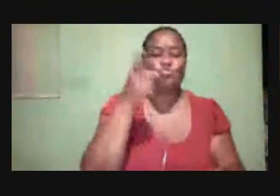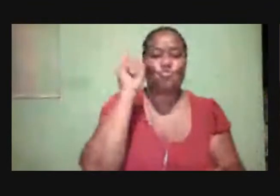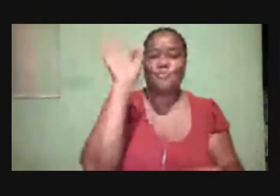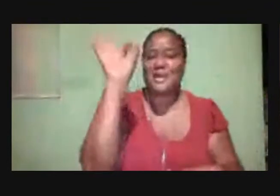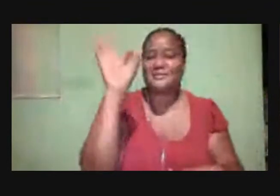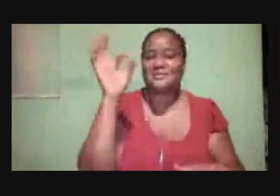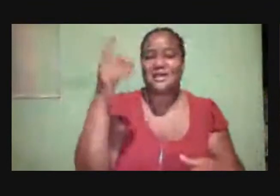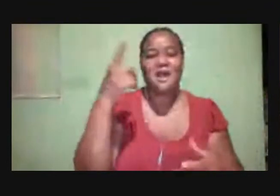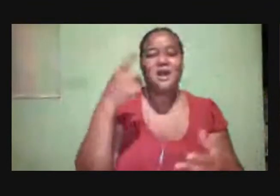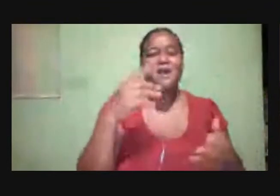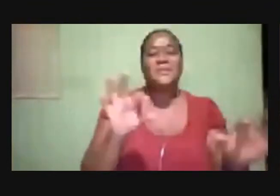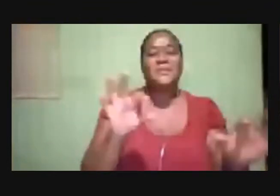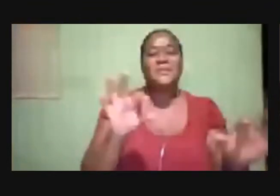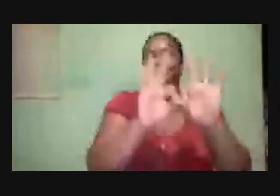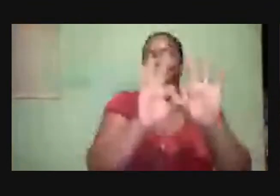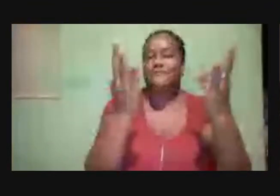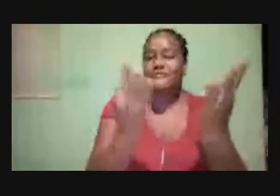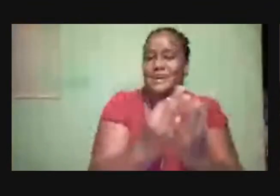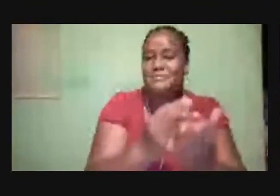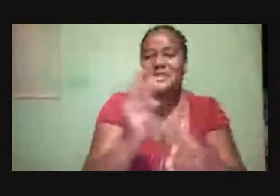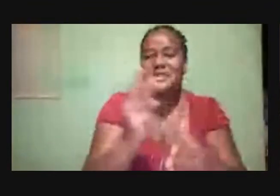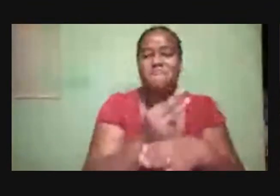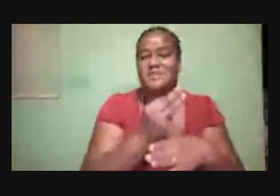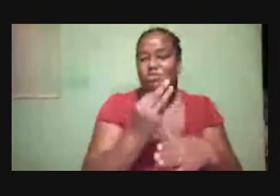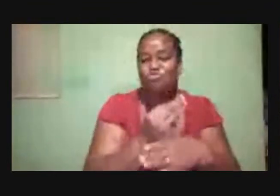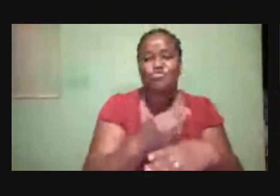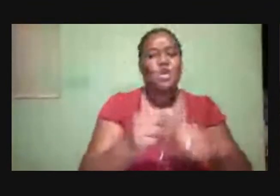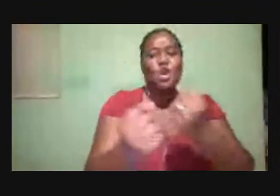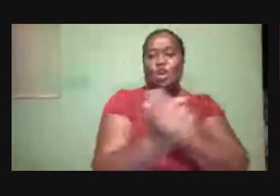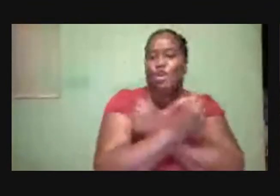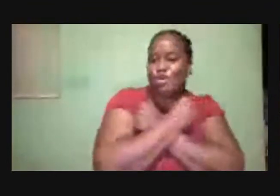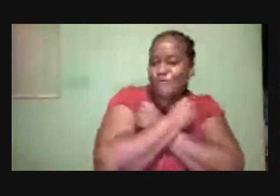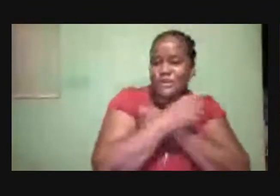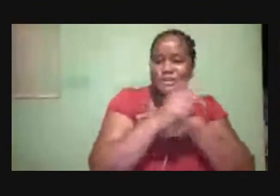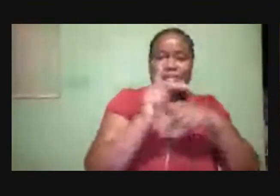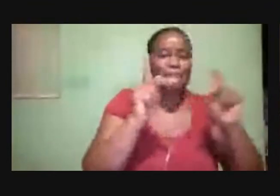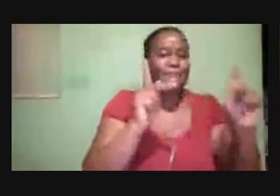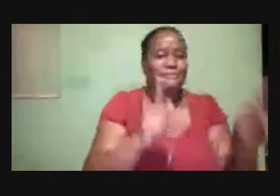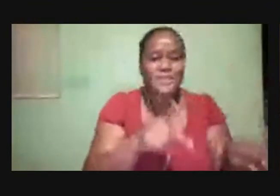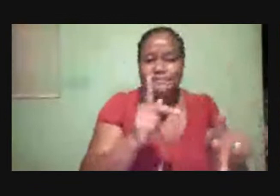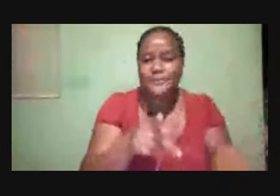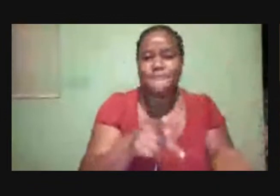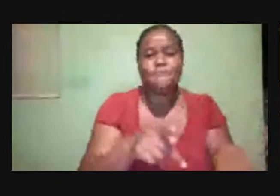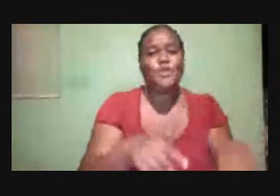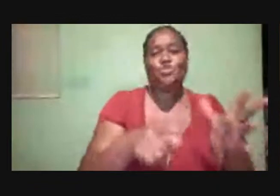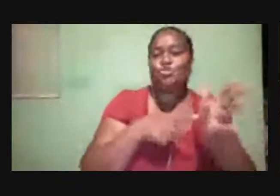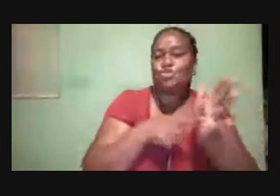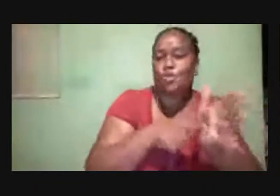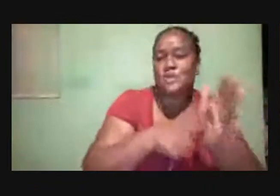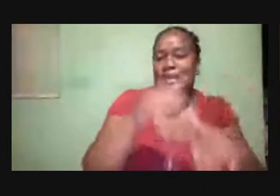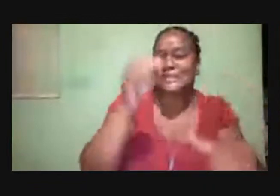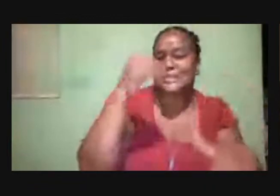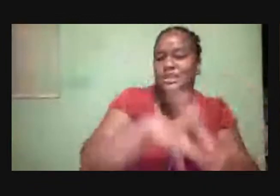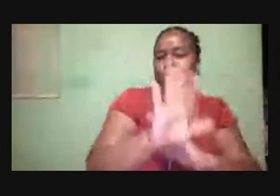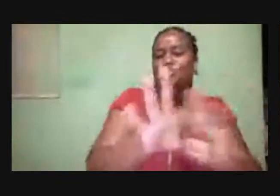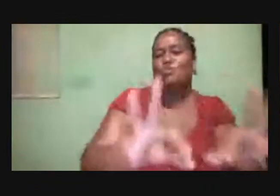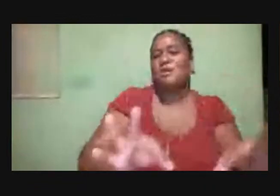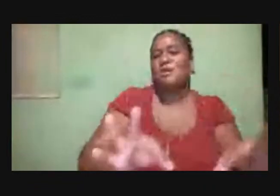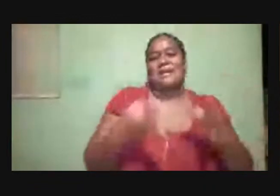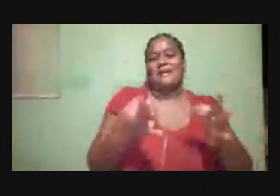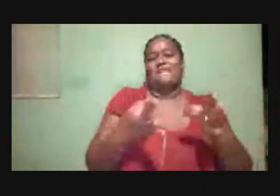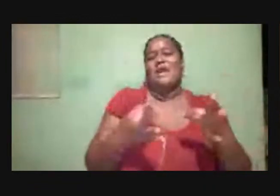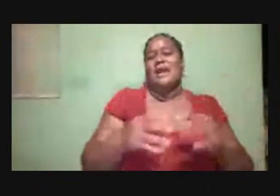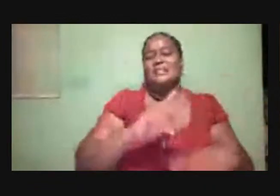ministries. You believe in loving people. You demonstrate that in your life. And I just wanted to let you know personally